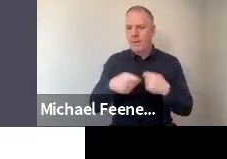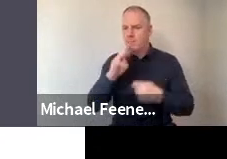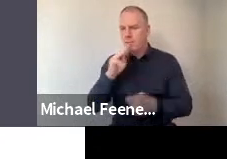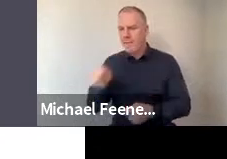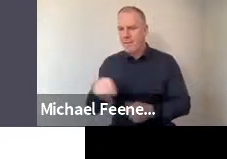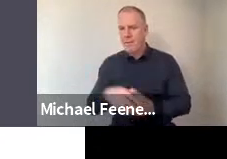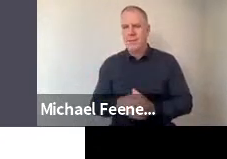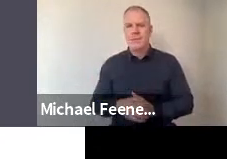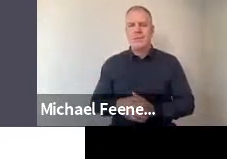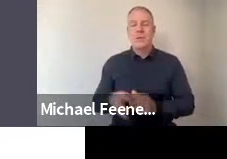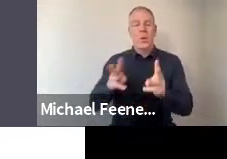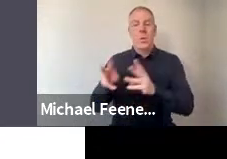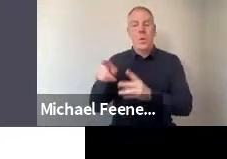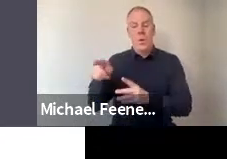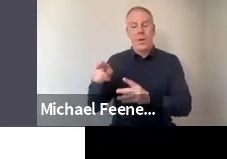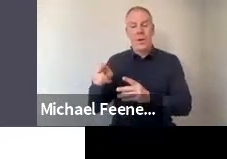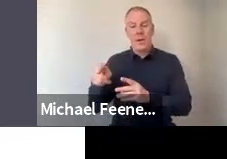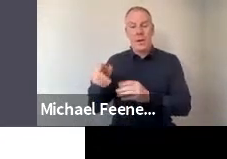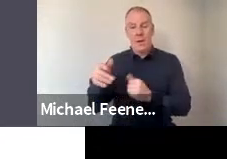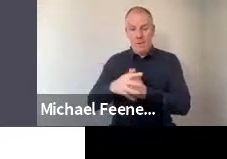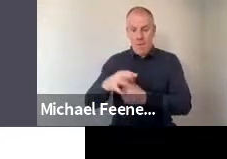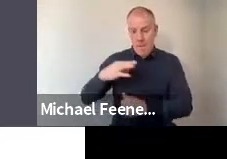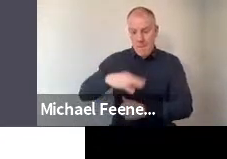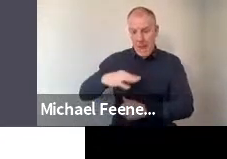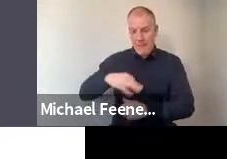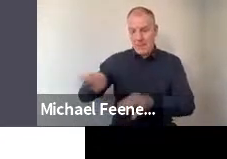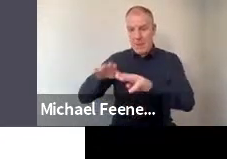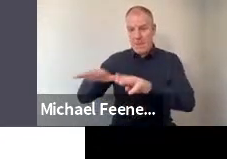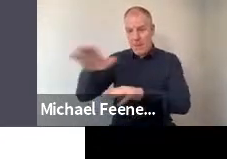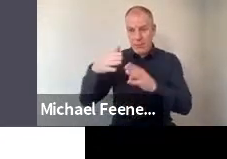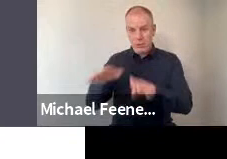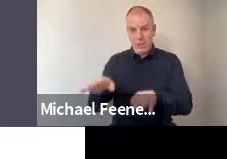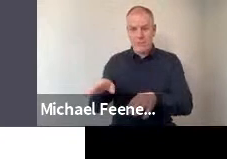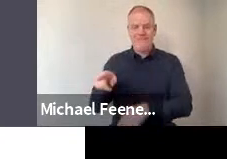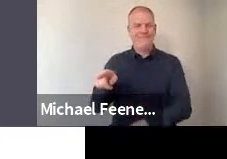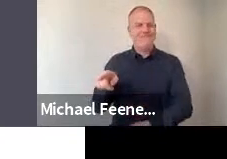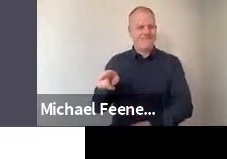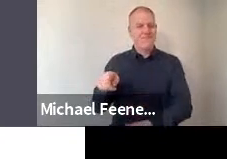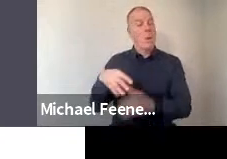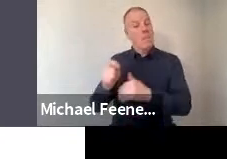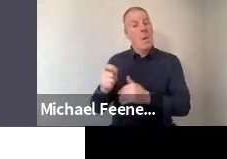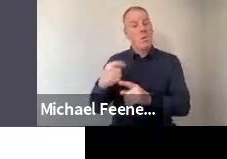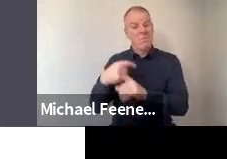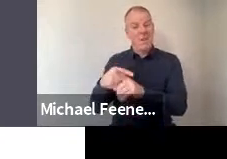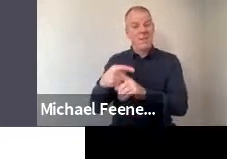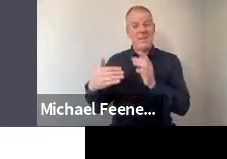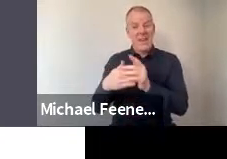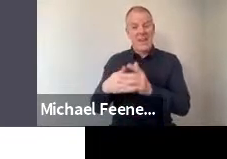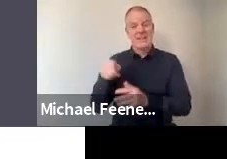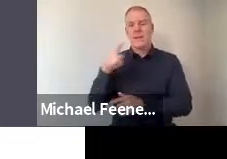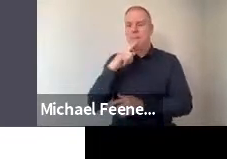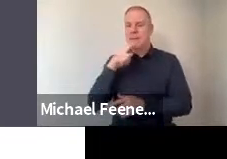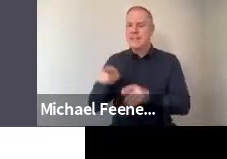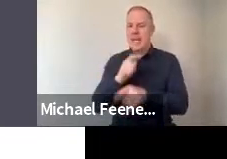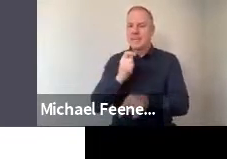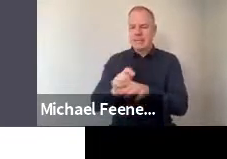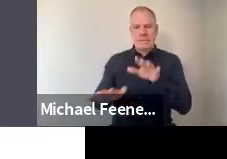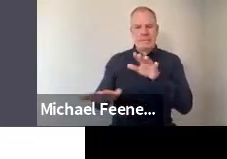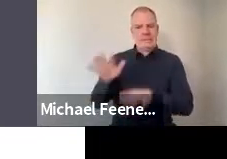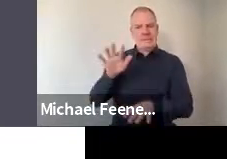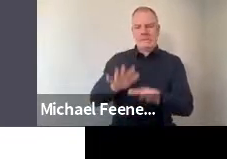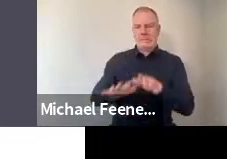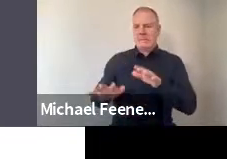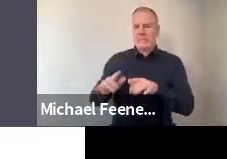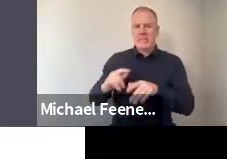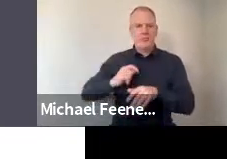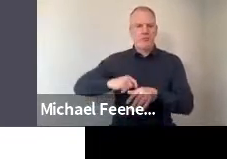Working with the intention to benefit the public, this again, majority positive responses, but weaker levels